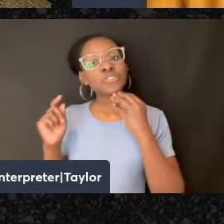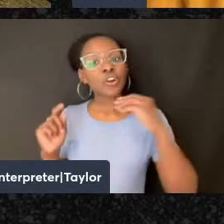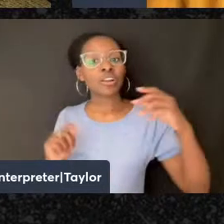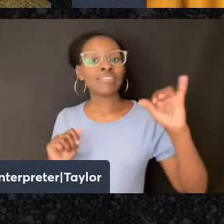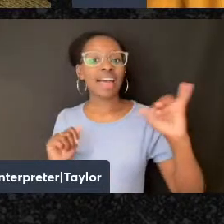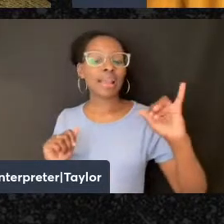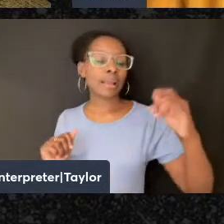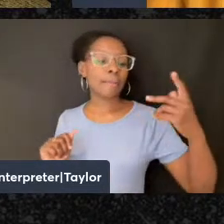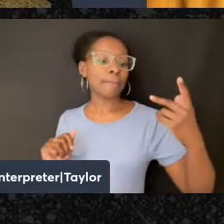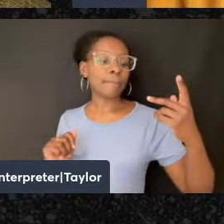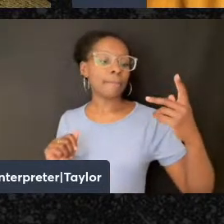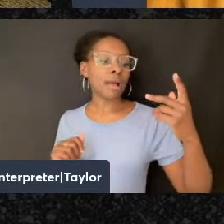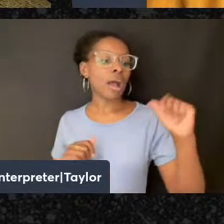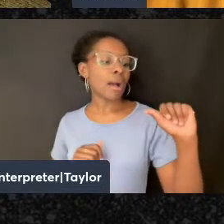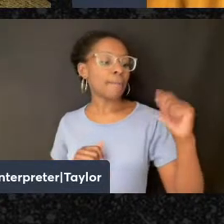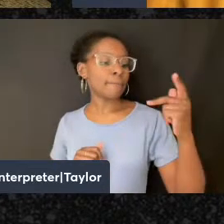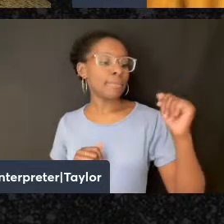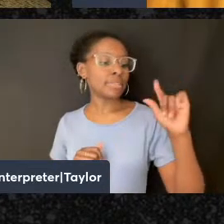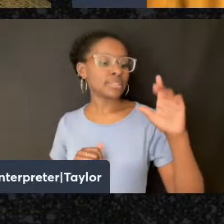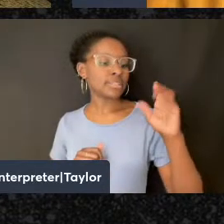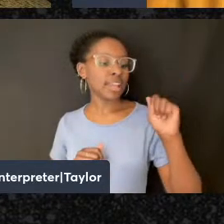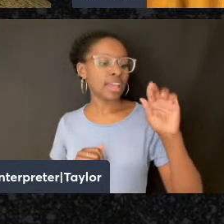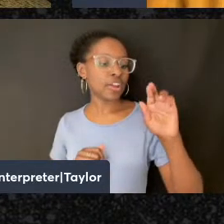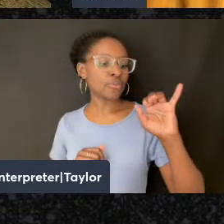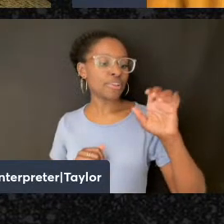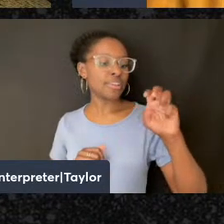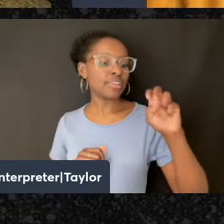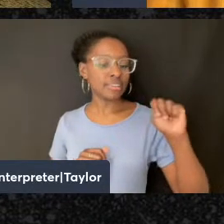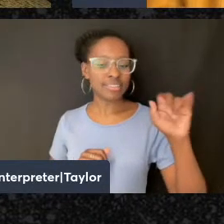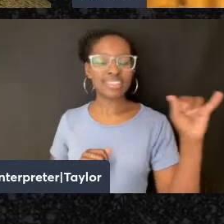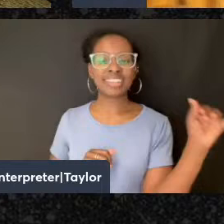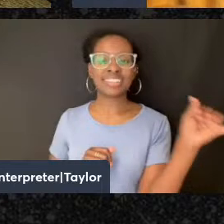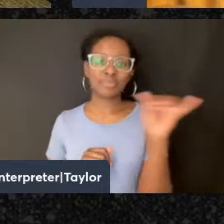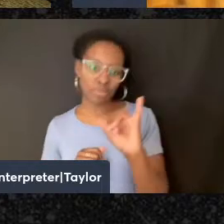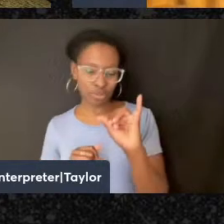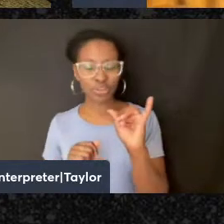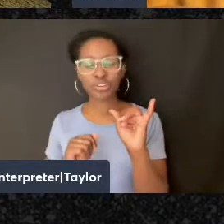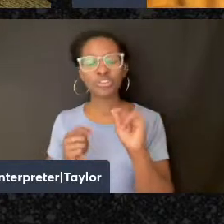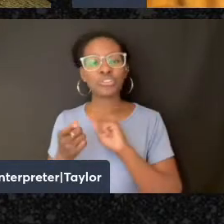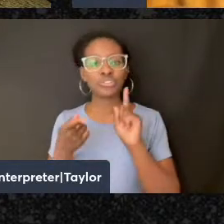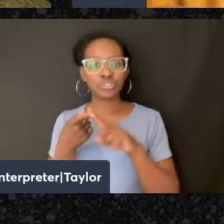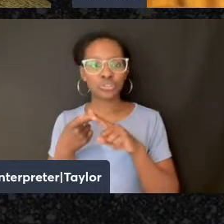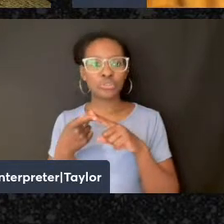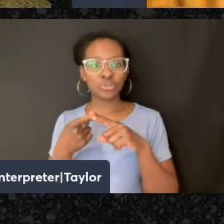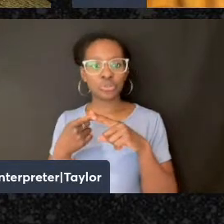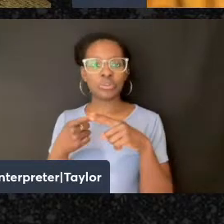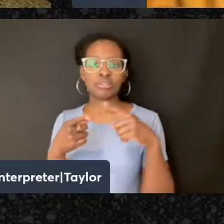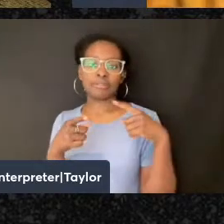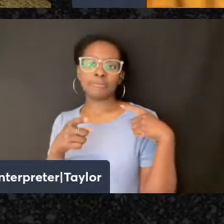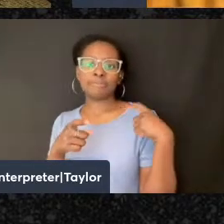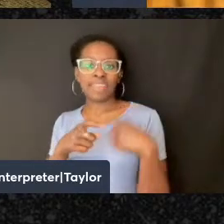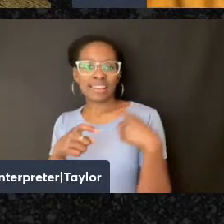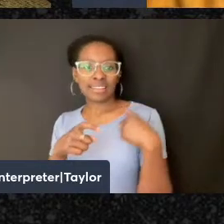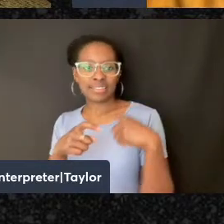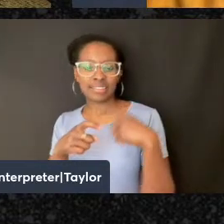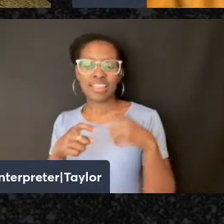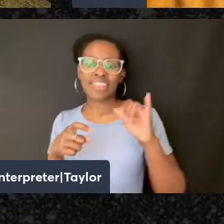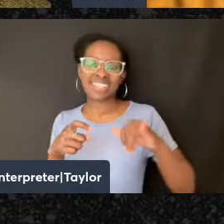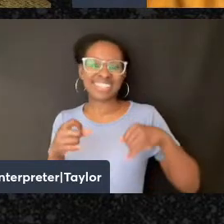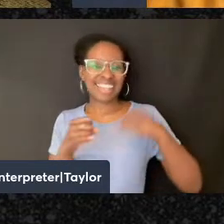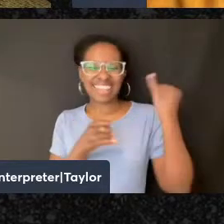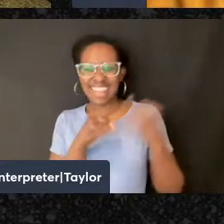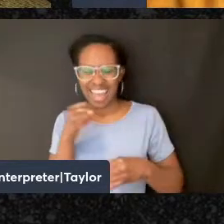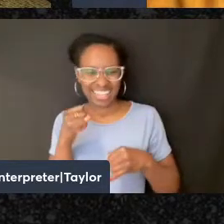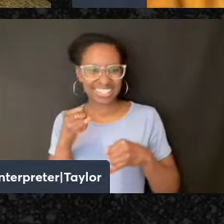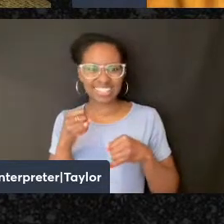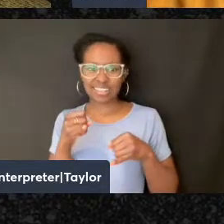Puerto Ricans. And this sort of is like the last after gasp of this radical legacy, right? The idea that